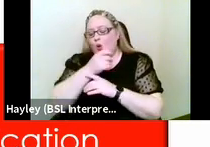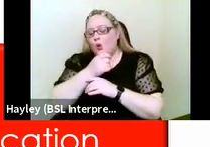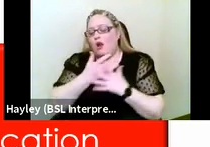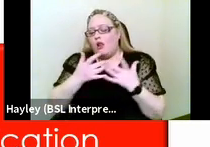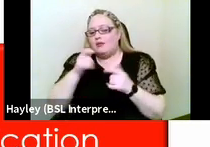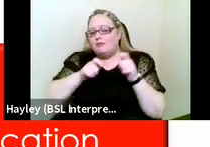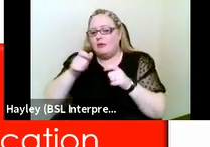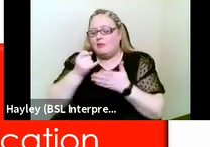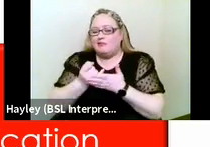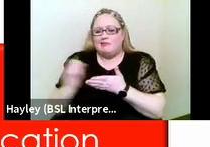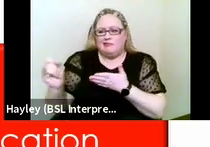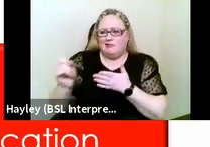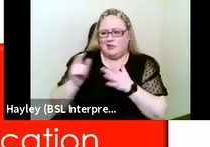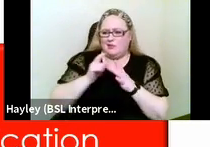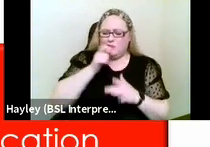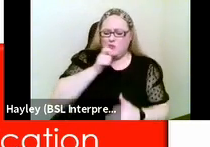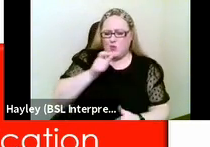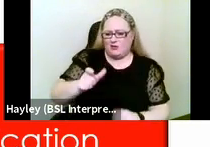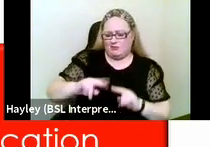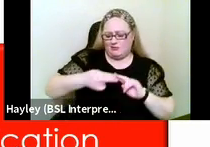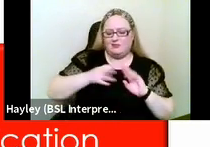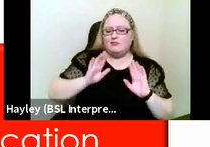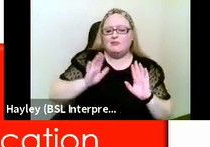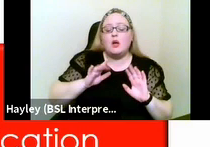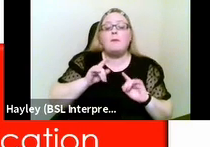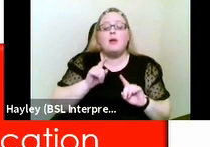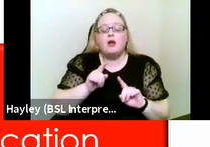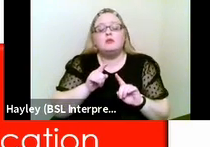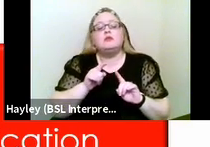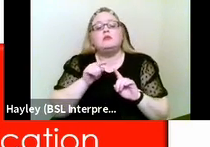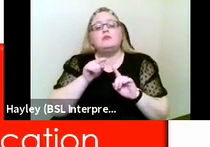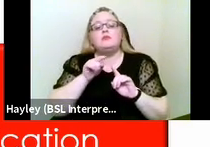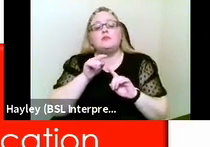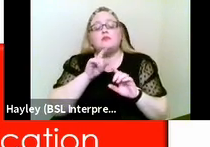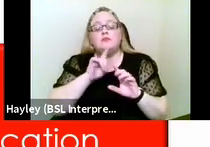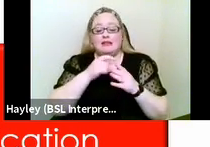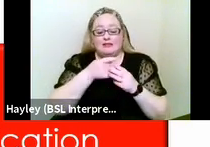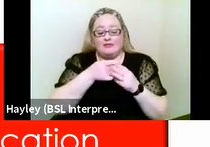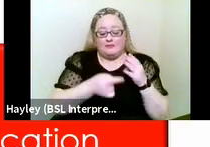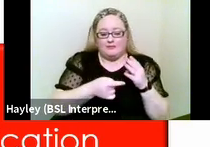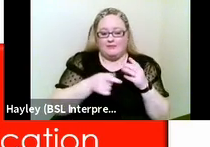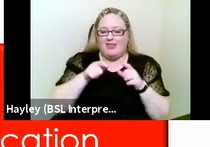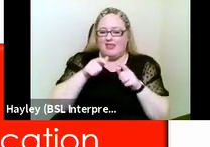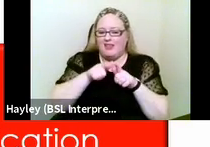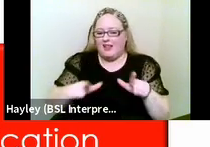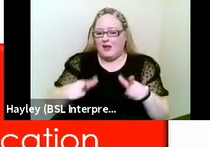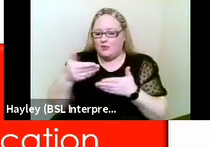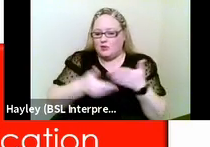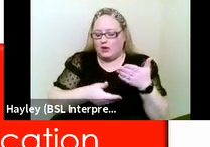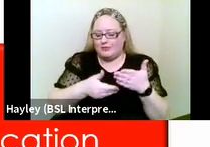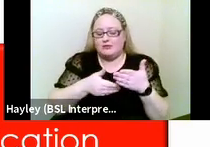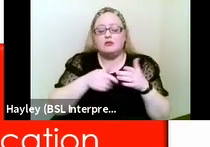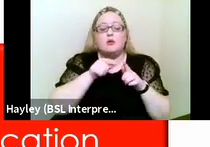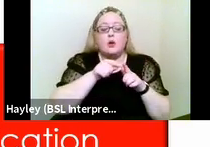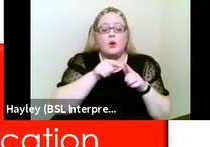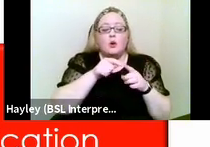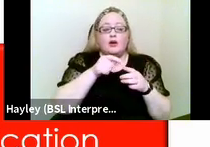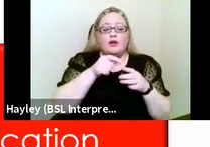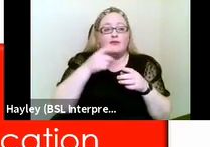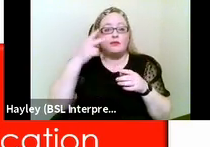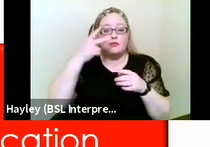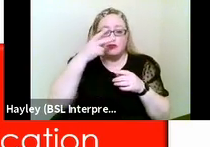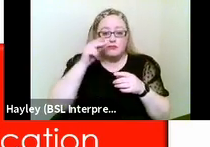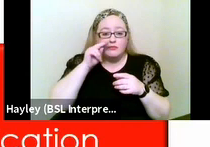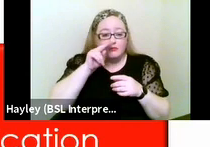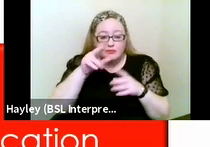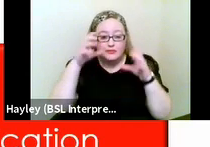causes difficulty with these three things communication access to information and mobility then the person